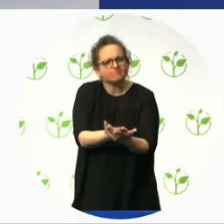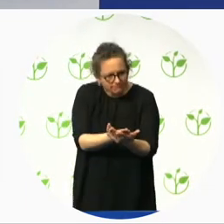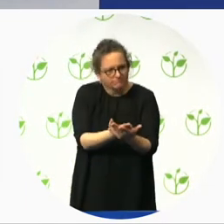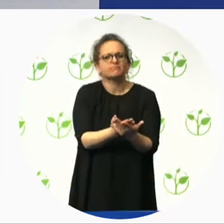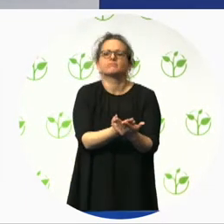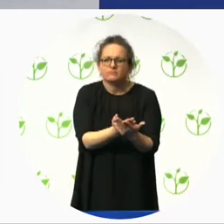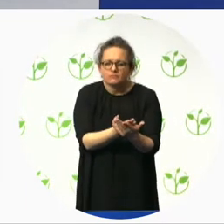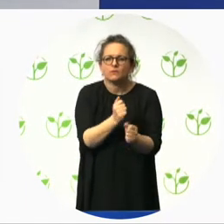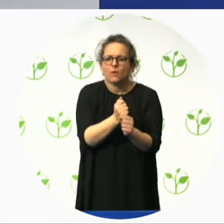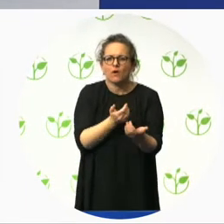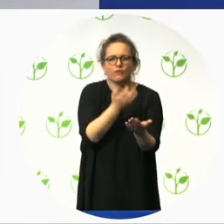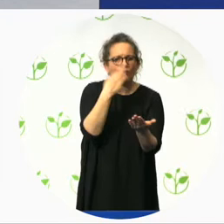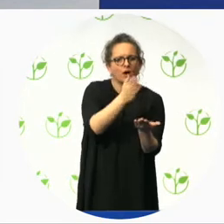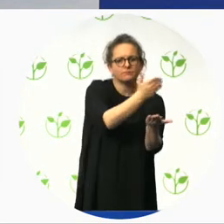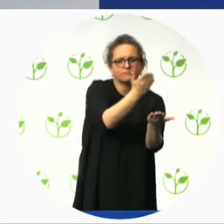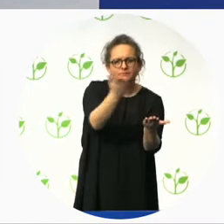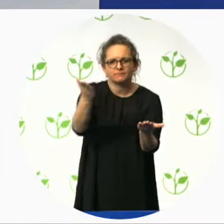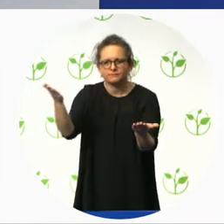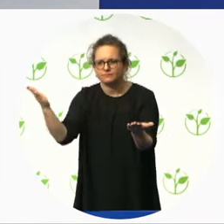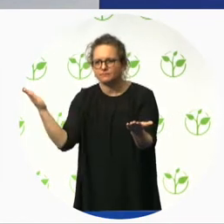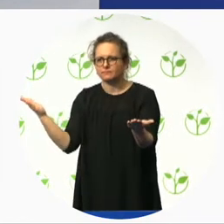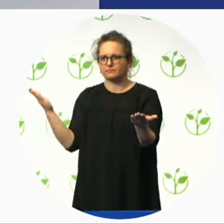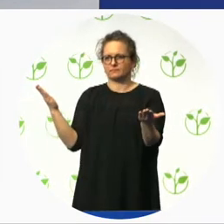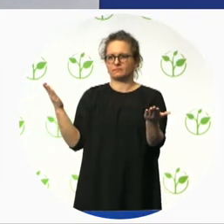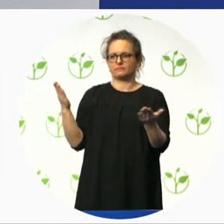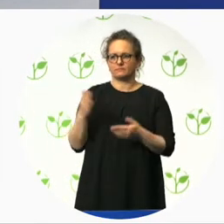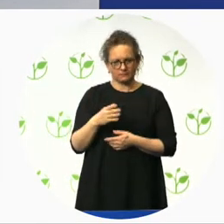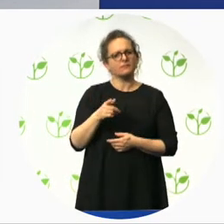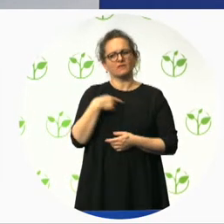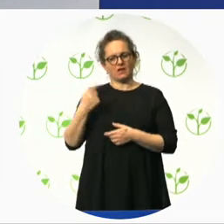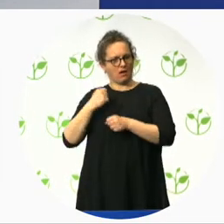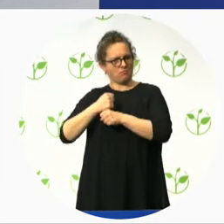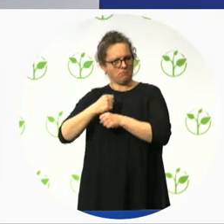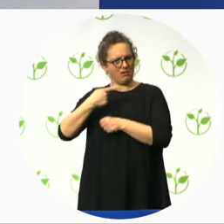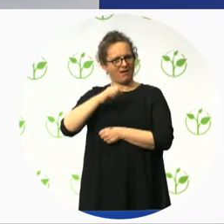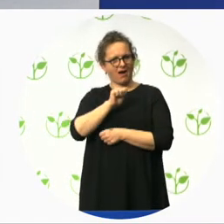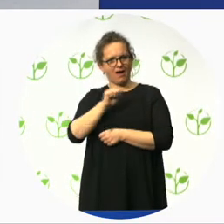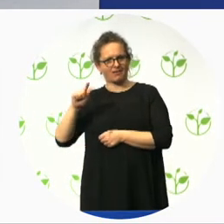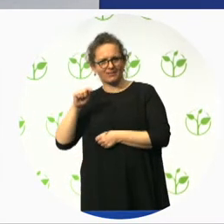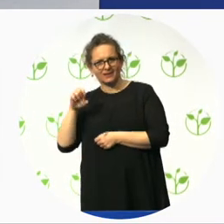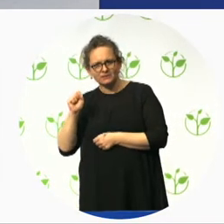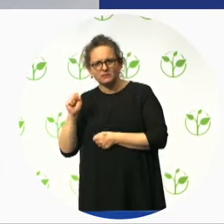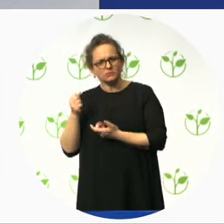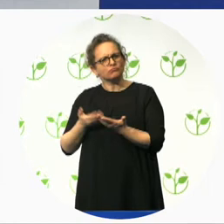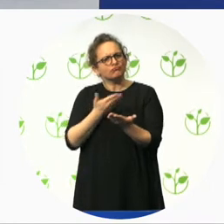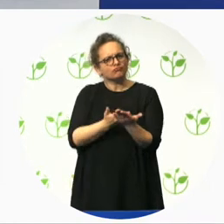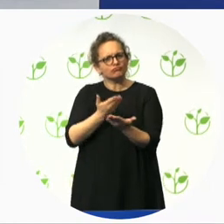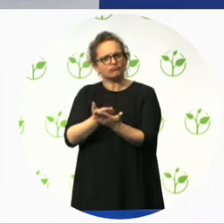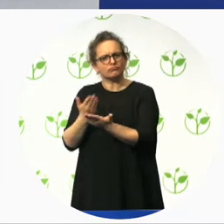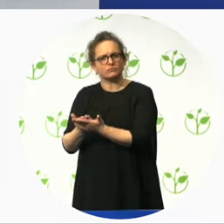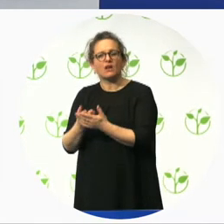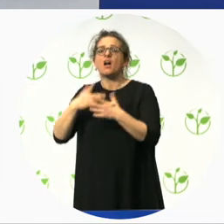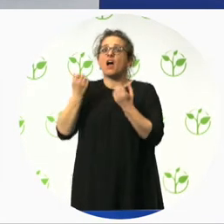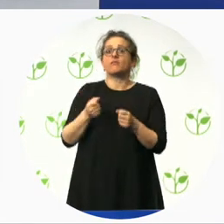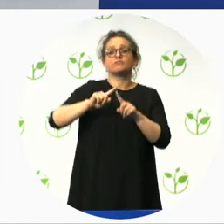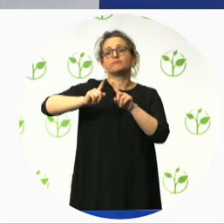country representatives in the areas of Central and South America, Thailand, Japan, and Europe. So if you or someone